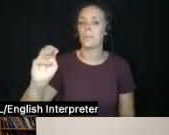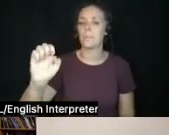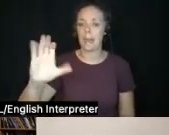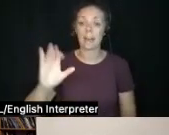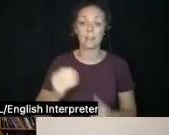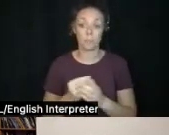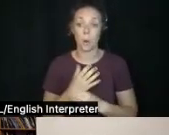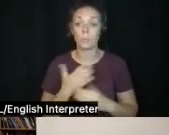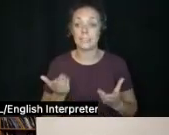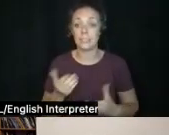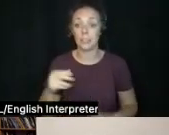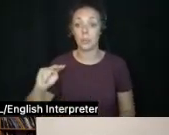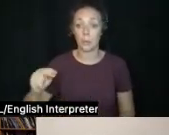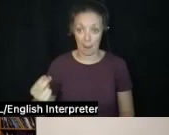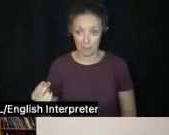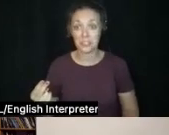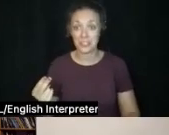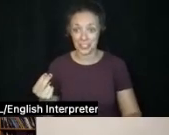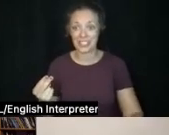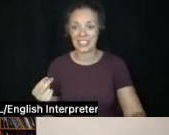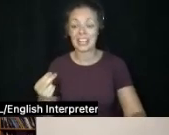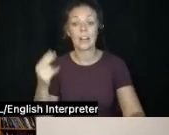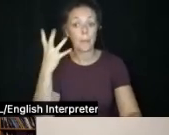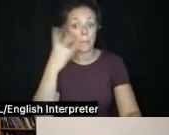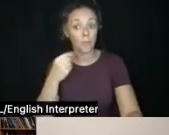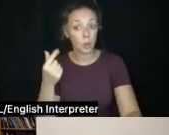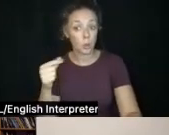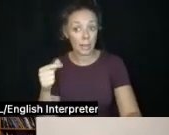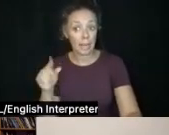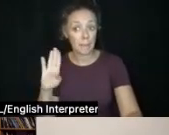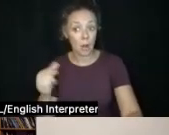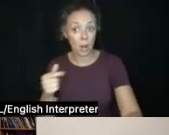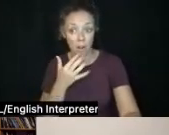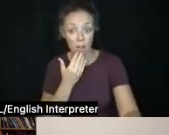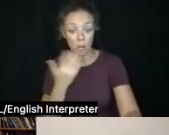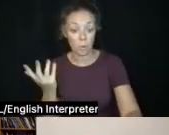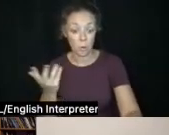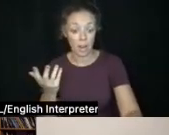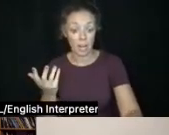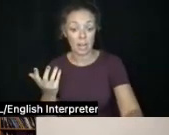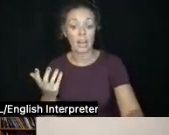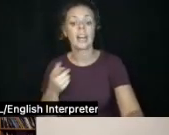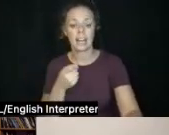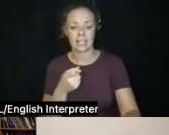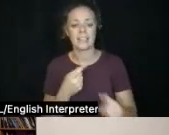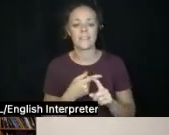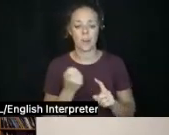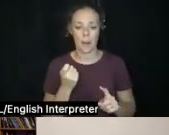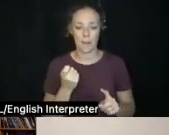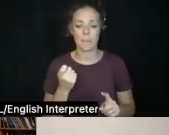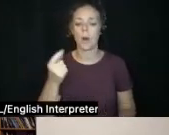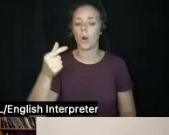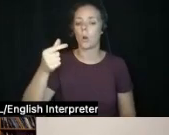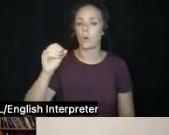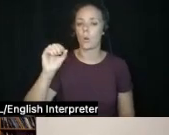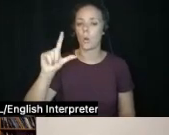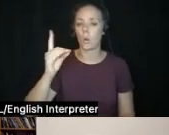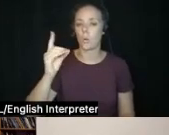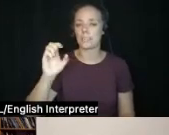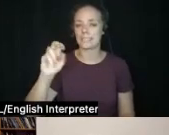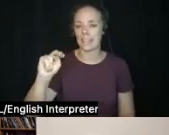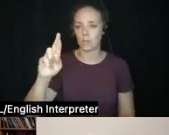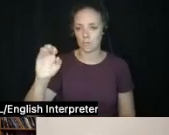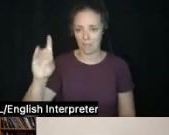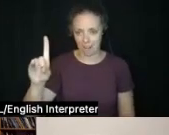Hampshire. And the beautiful green background color there is coming from goldenrod with